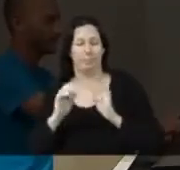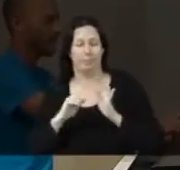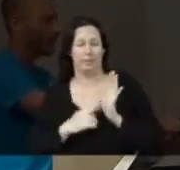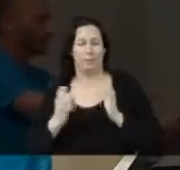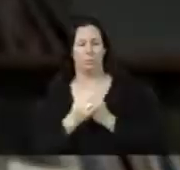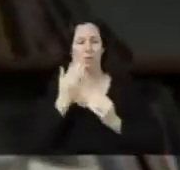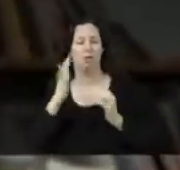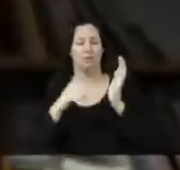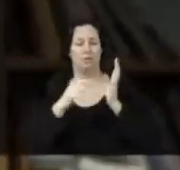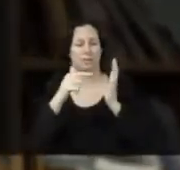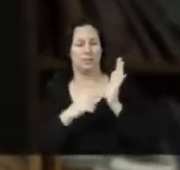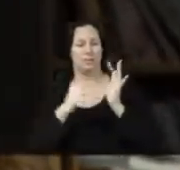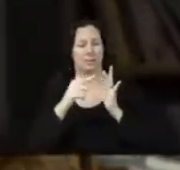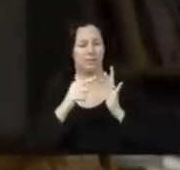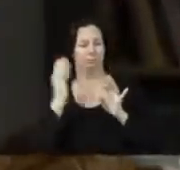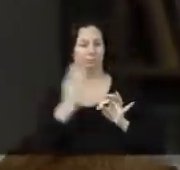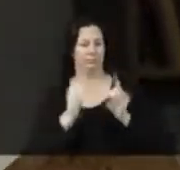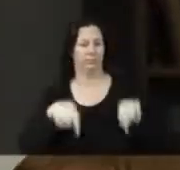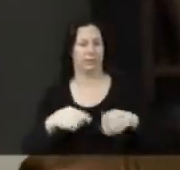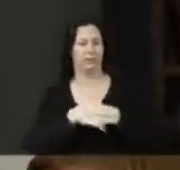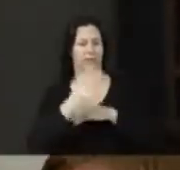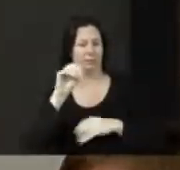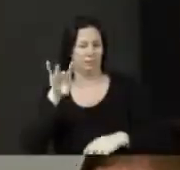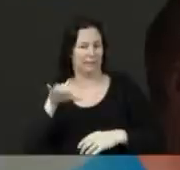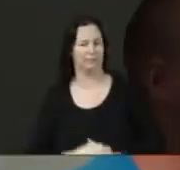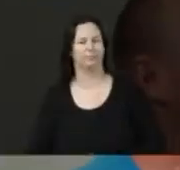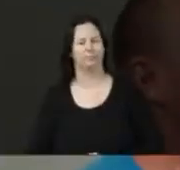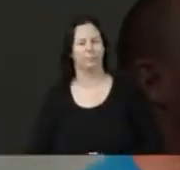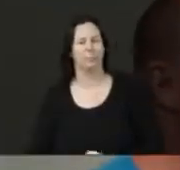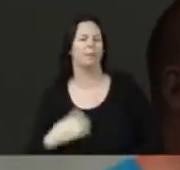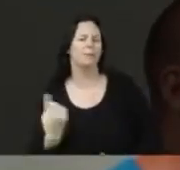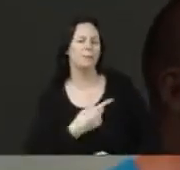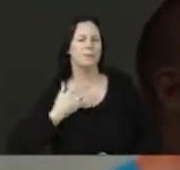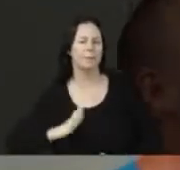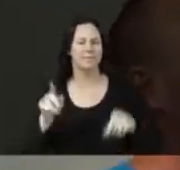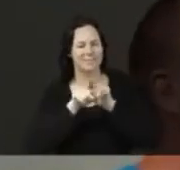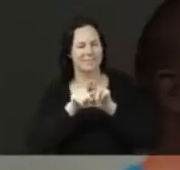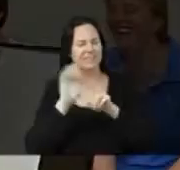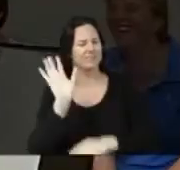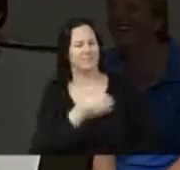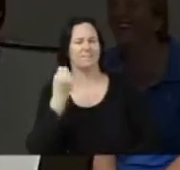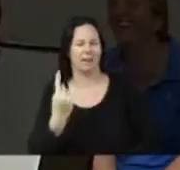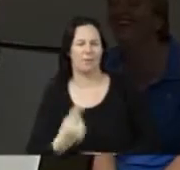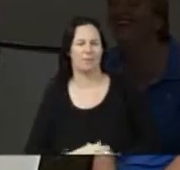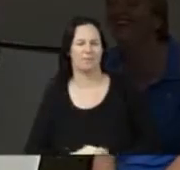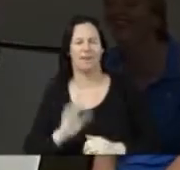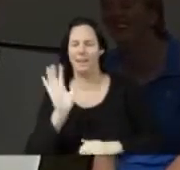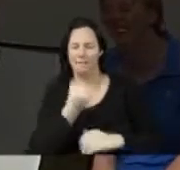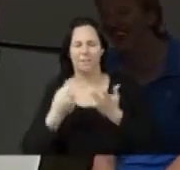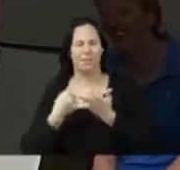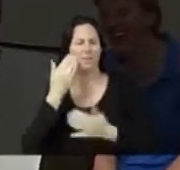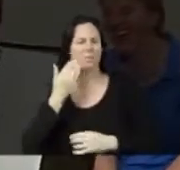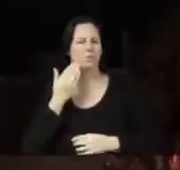with Hot Tootie since it formed in 2010. We want the same as everybody, every other woman wants.